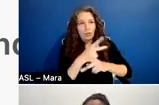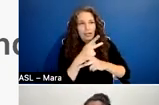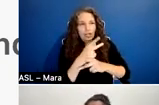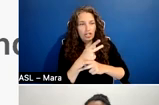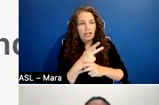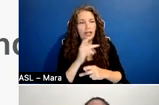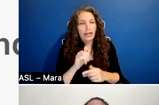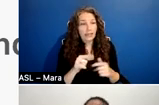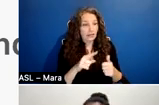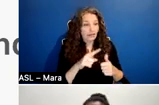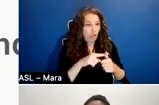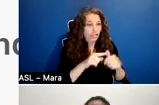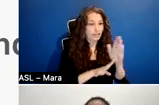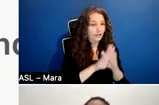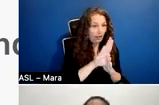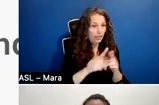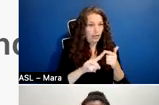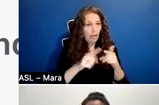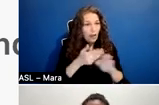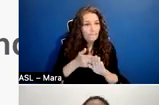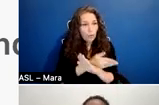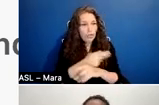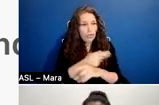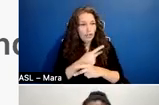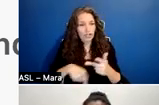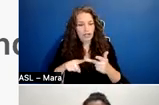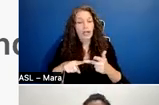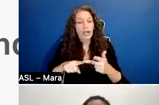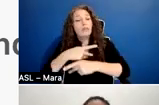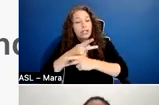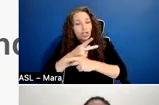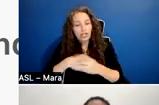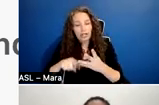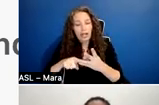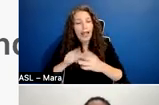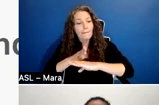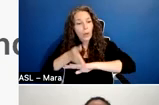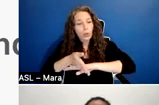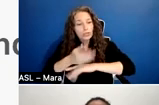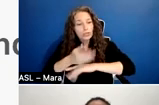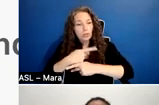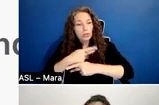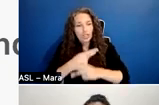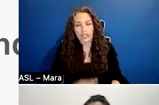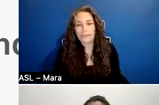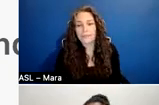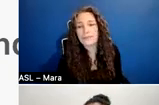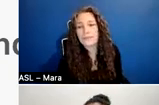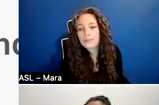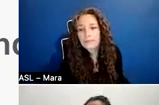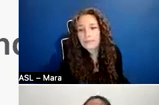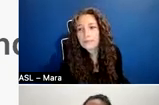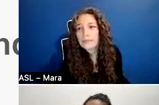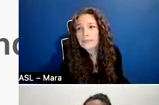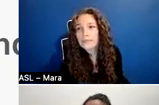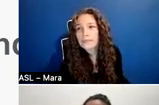That's development, pre-production, production, and post-production. Um, and though they are often